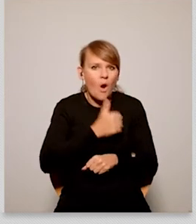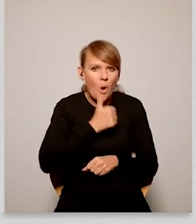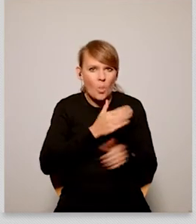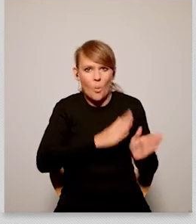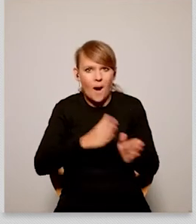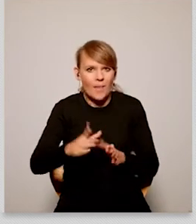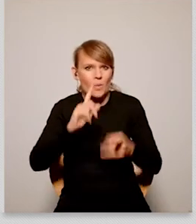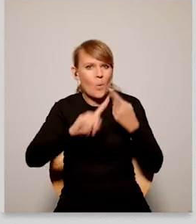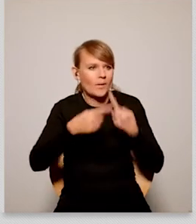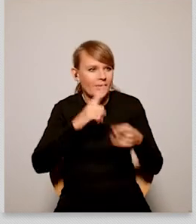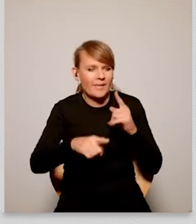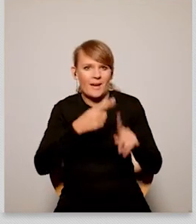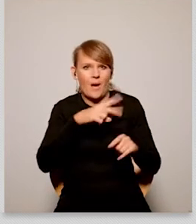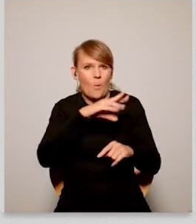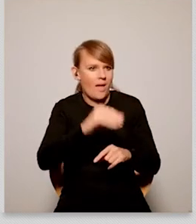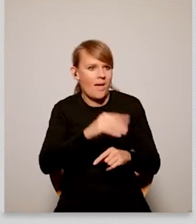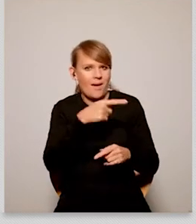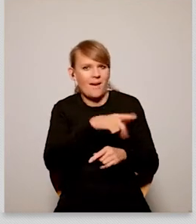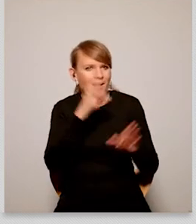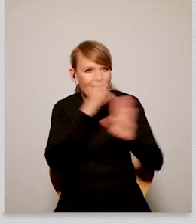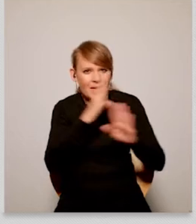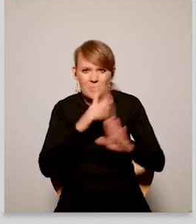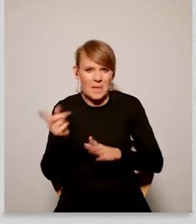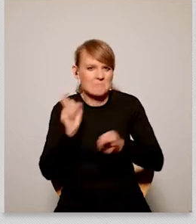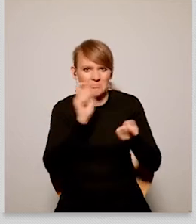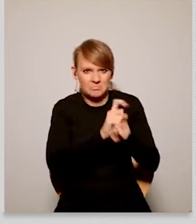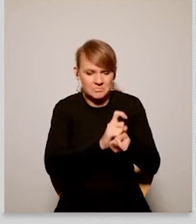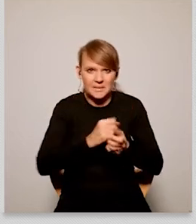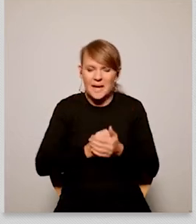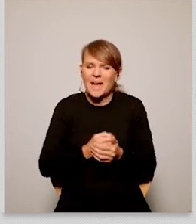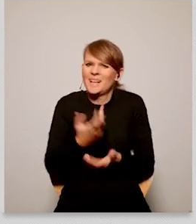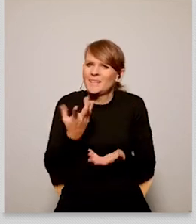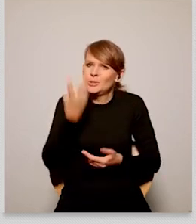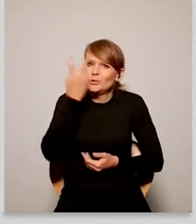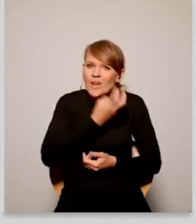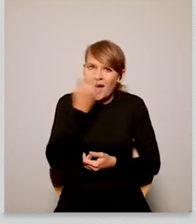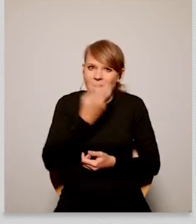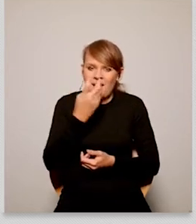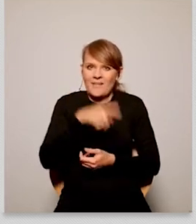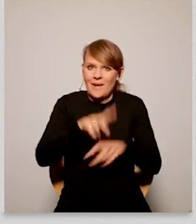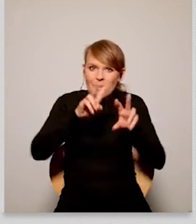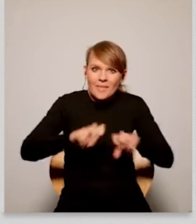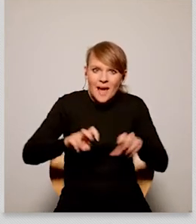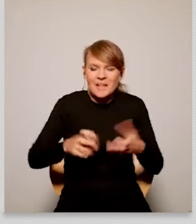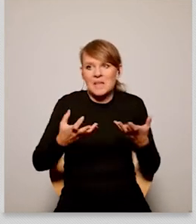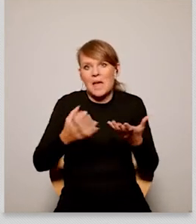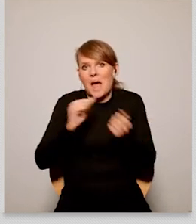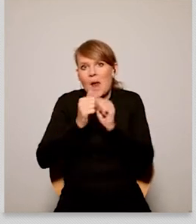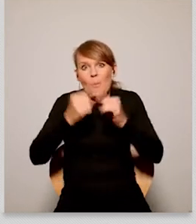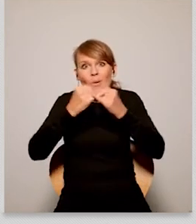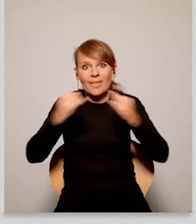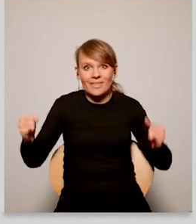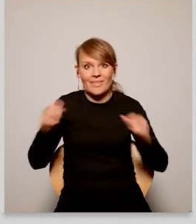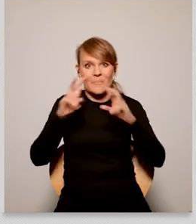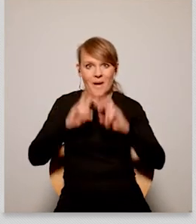being an anti-european party and criticizing the european union in the context of the green